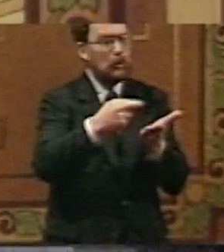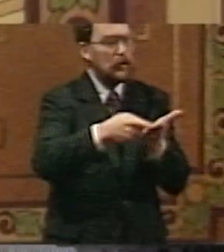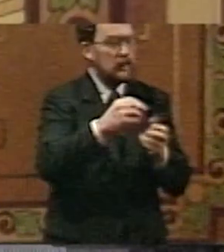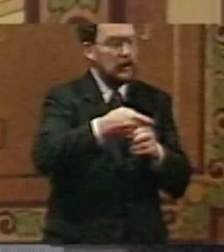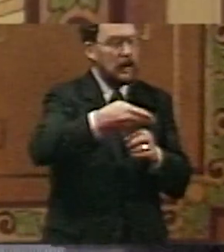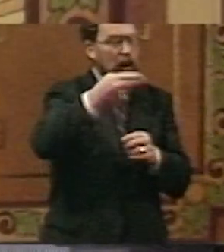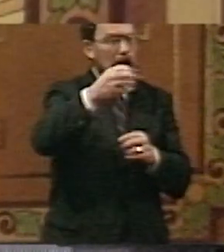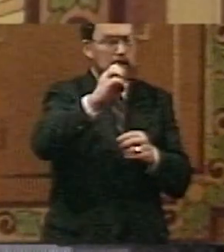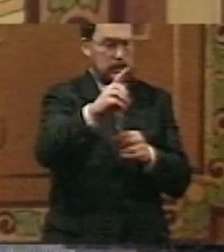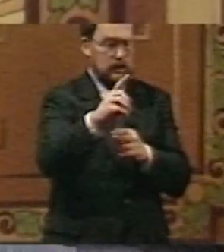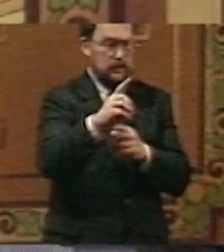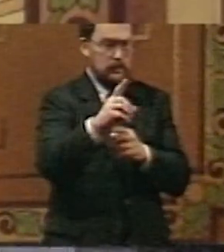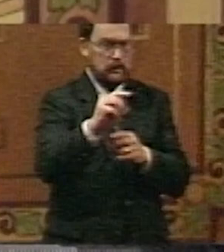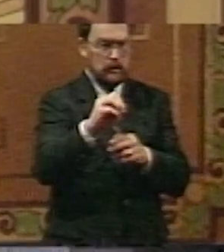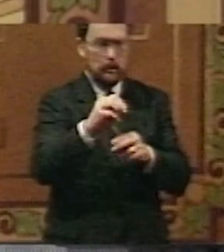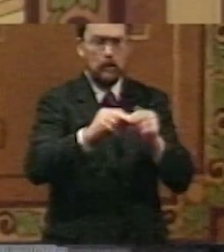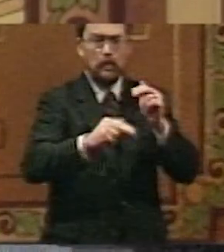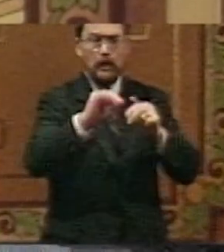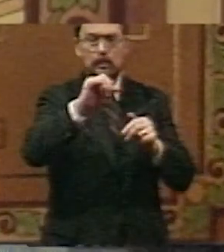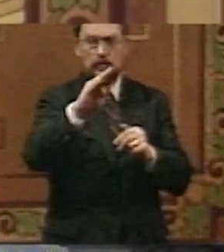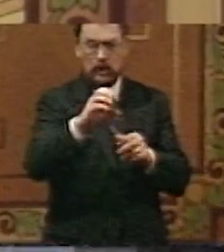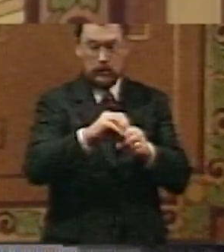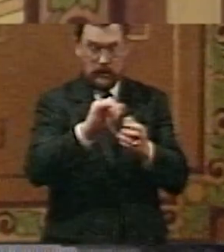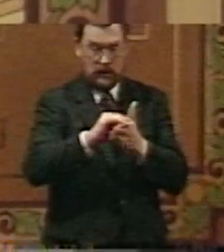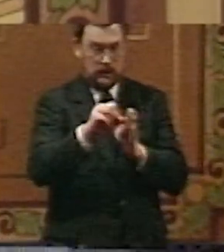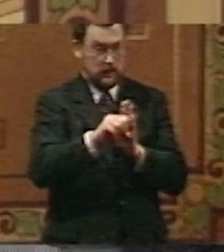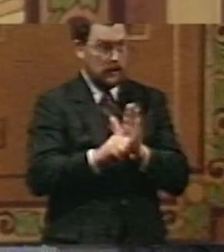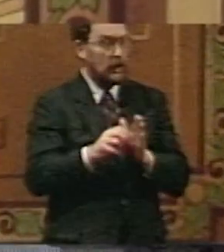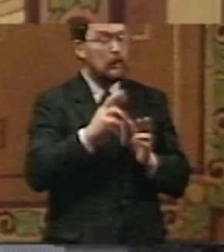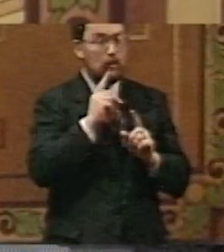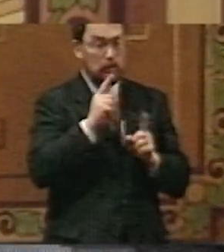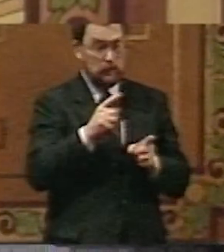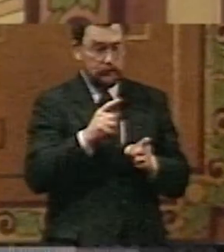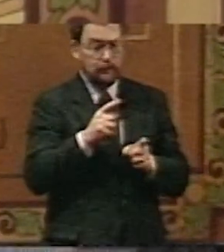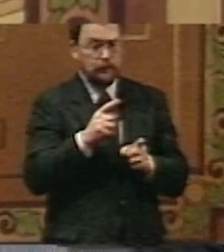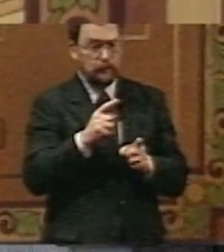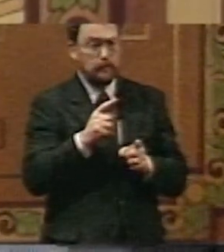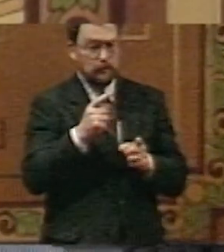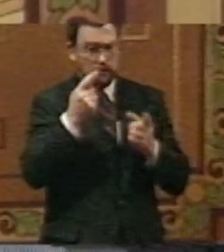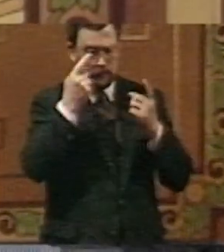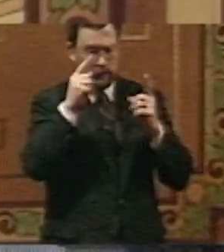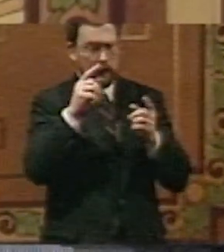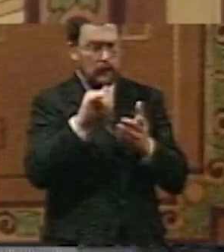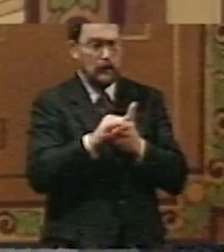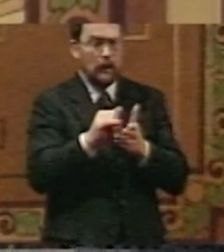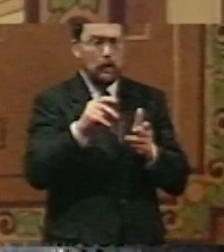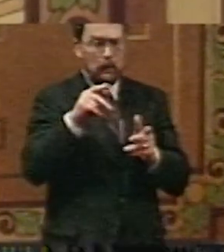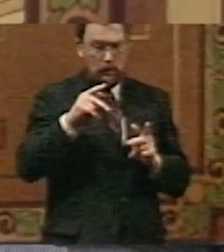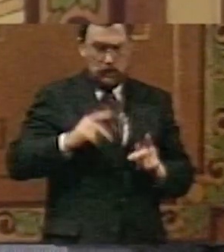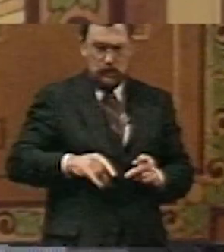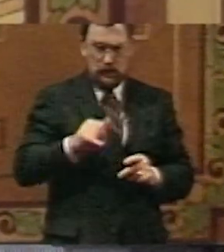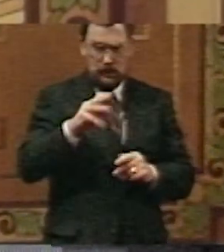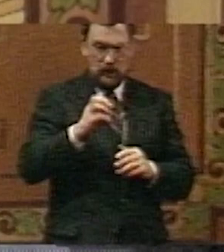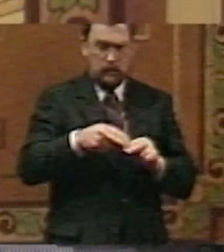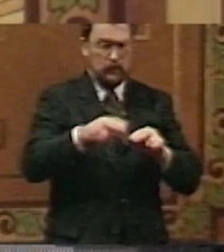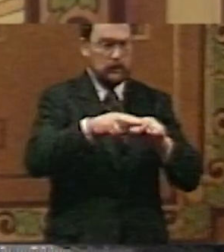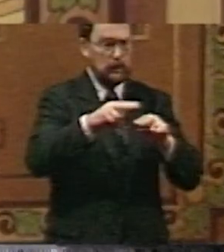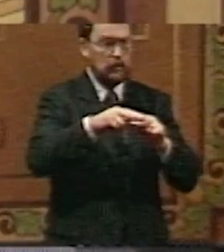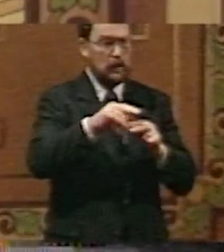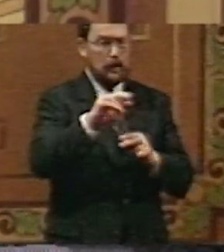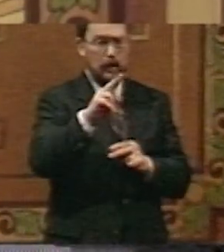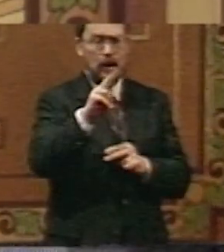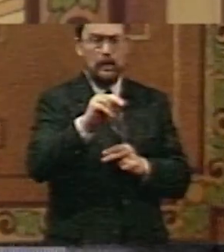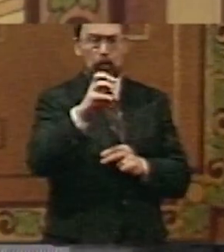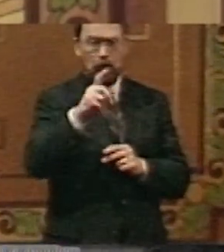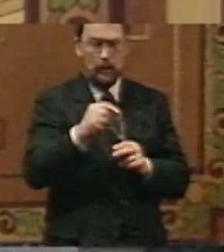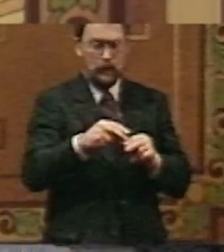and higher education to create jobs in that state. And the results have been remarkable. Their personal incomes have gone up, their unemployment